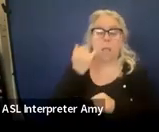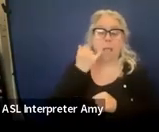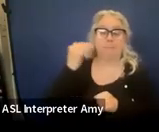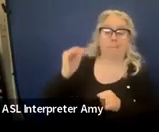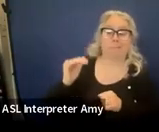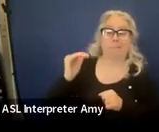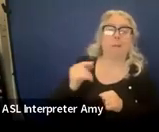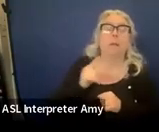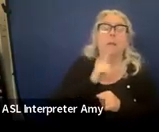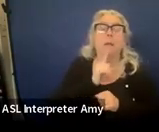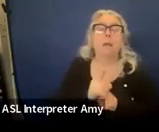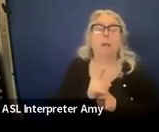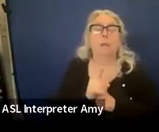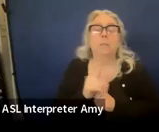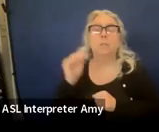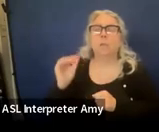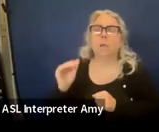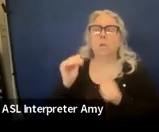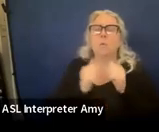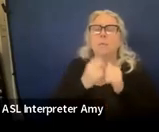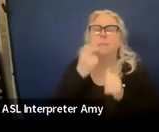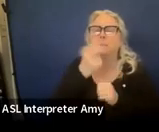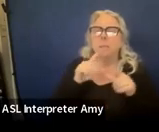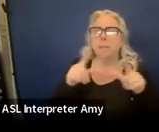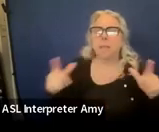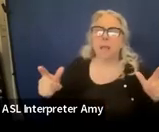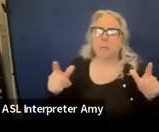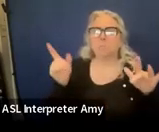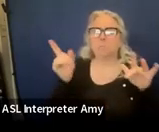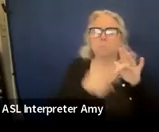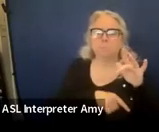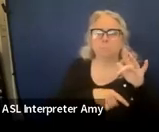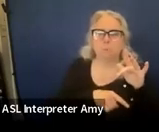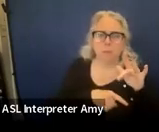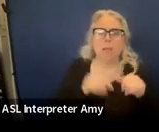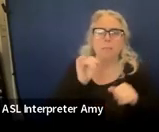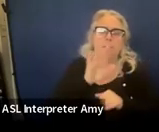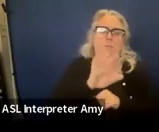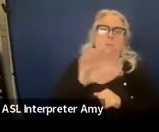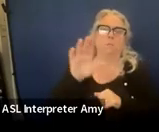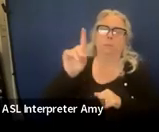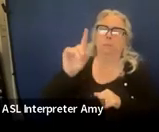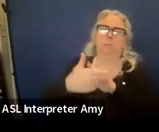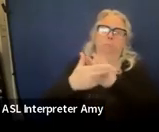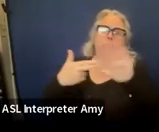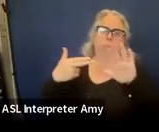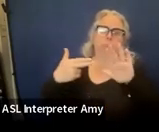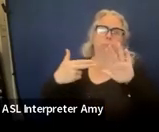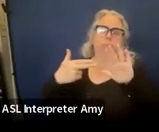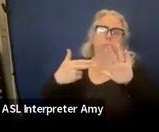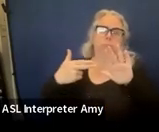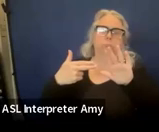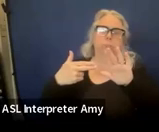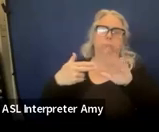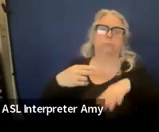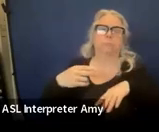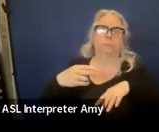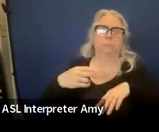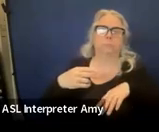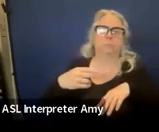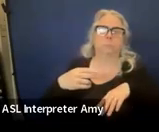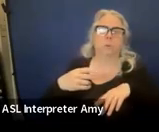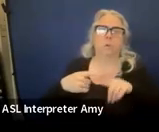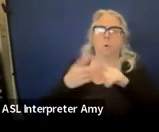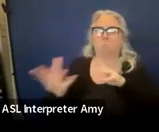is a child with speech or language impairment, that's their disability category, either by itself or as part of a multiple,